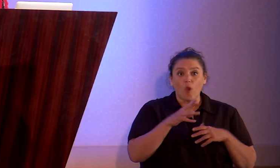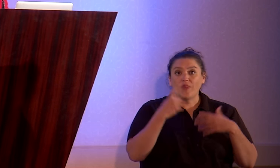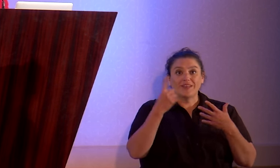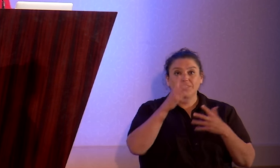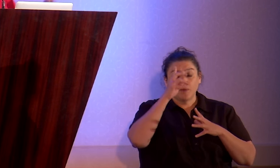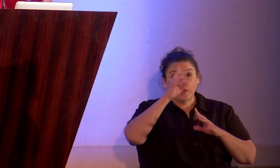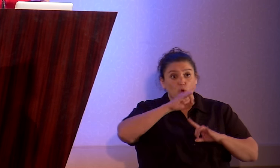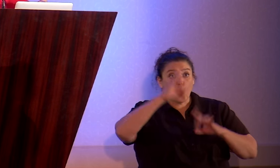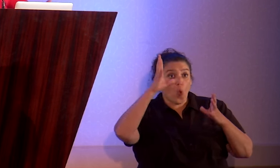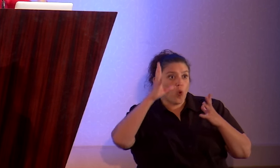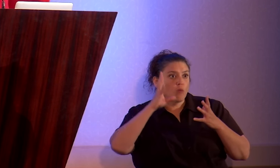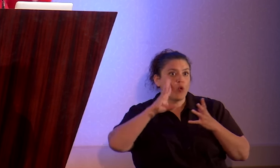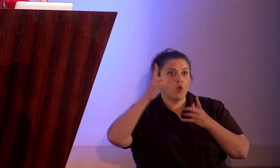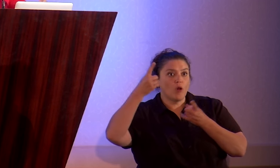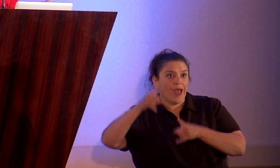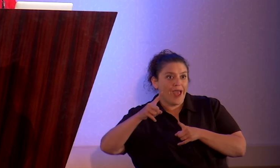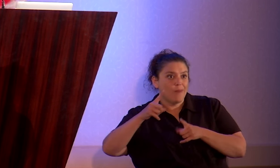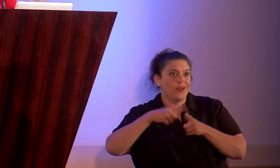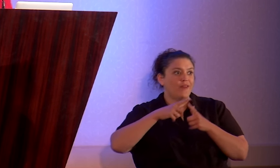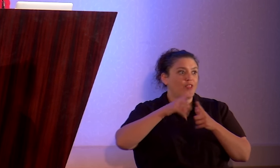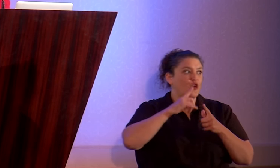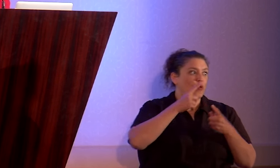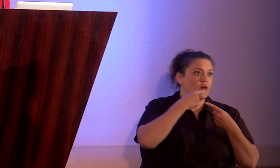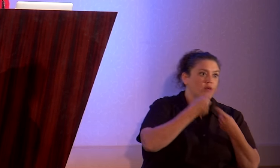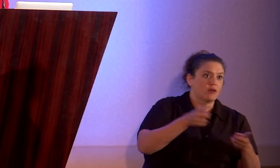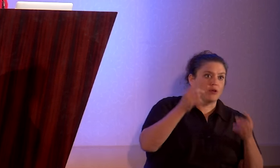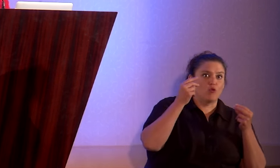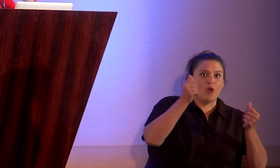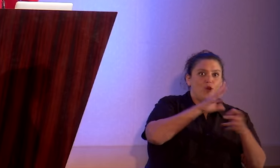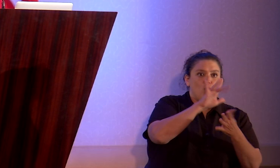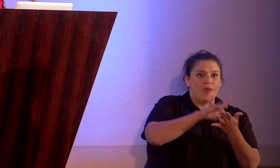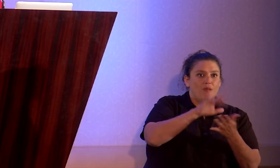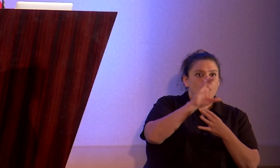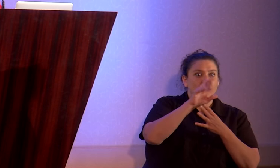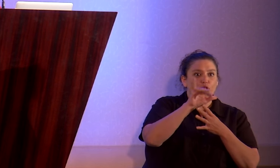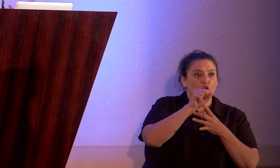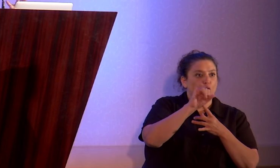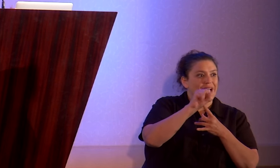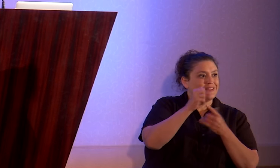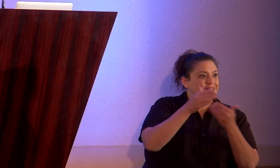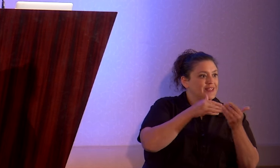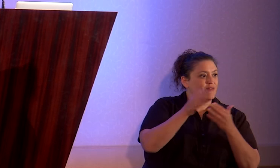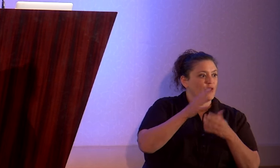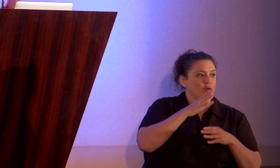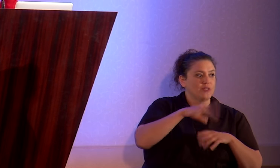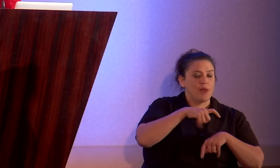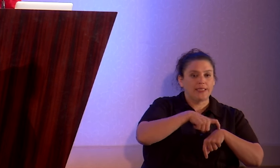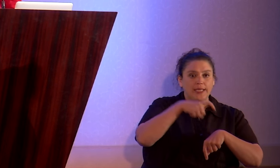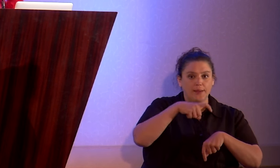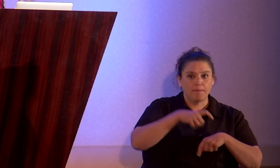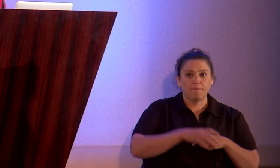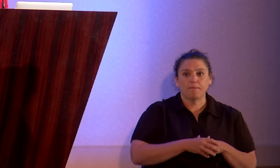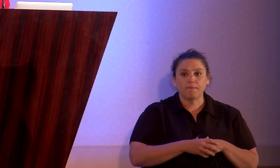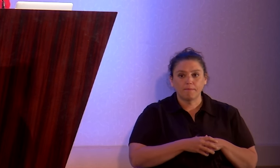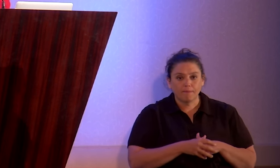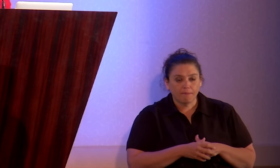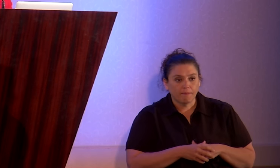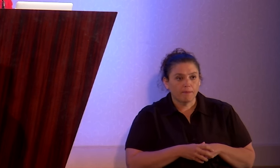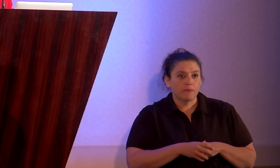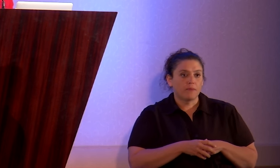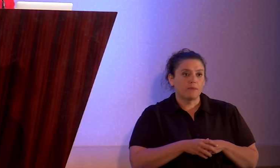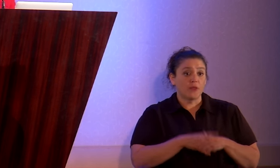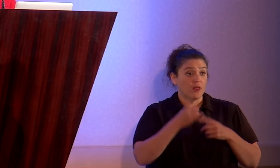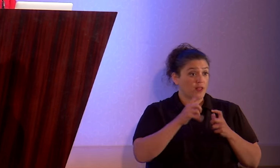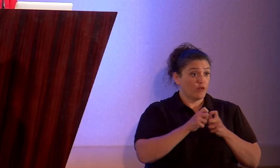make it necessary for you to come out right away in the middle of the crisis, even though the timing is lousy. And if you come